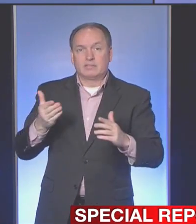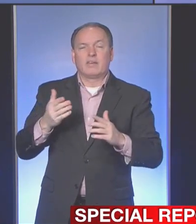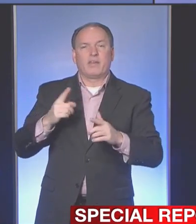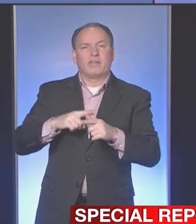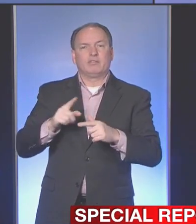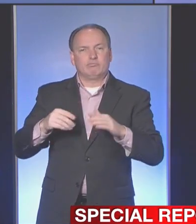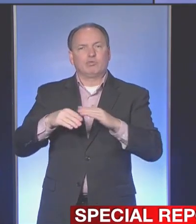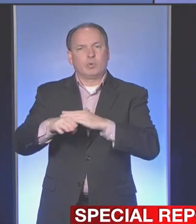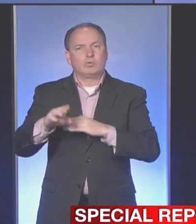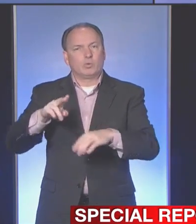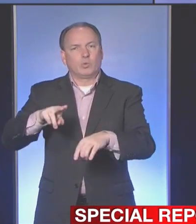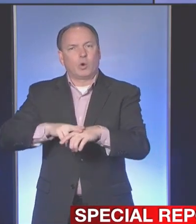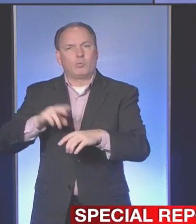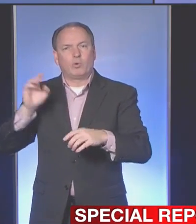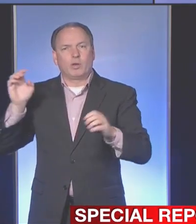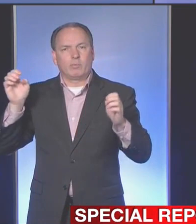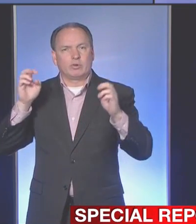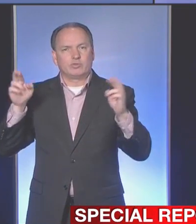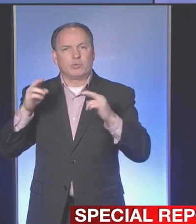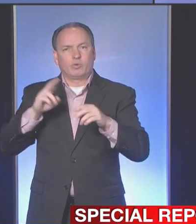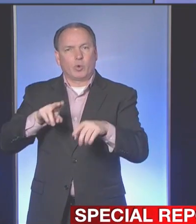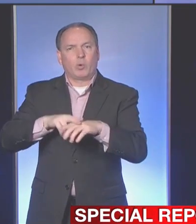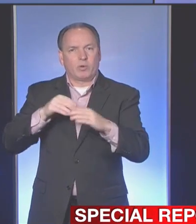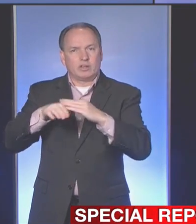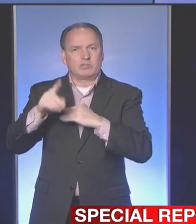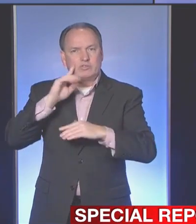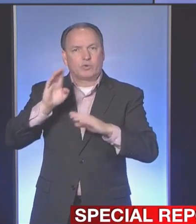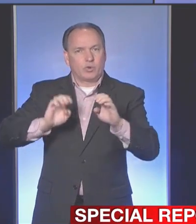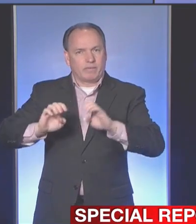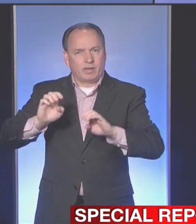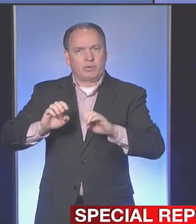department and have a normal entrance for your evaluation.